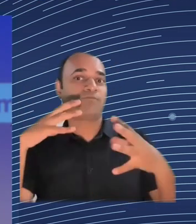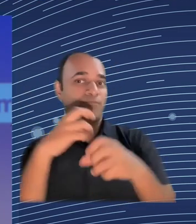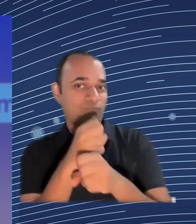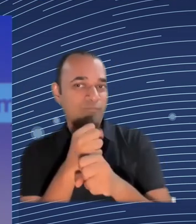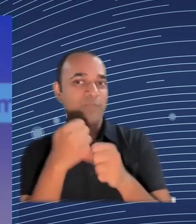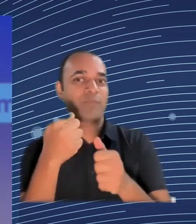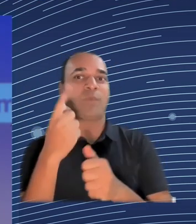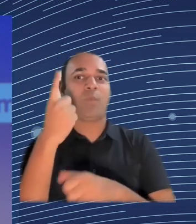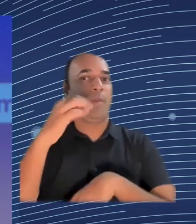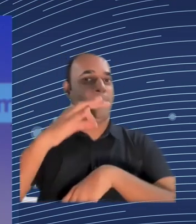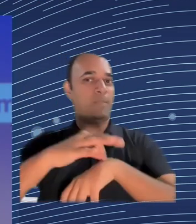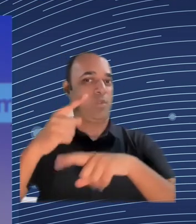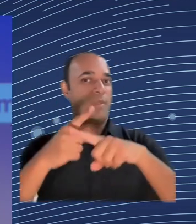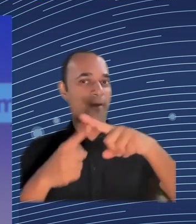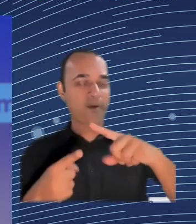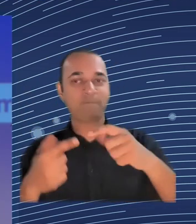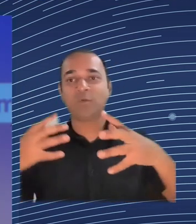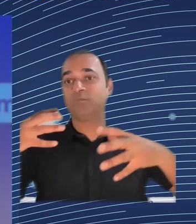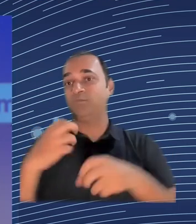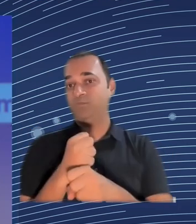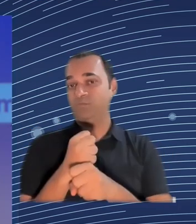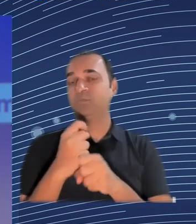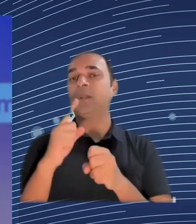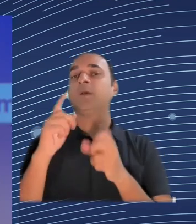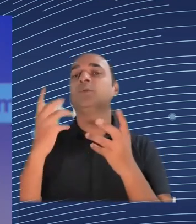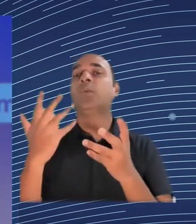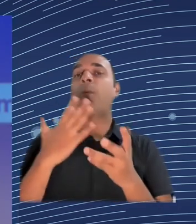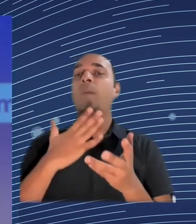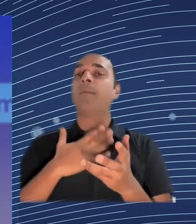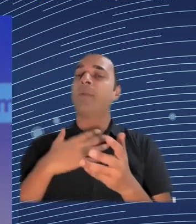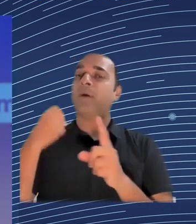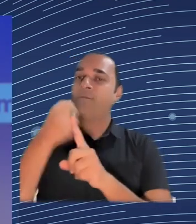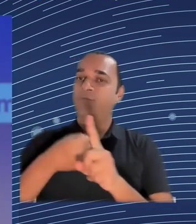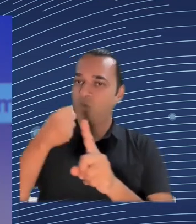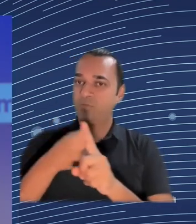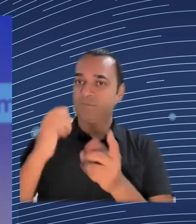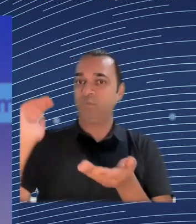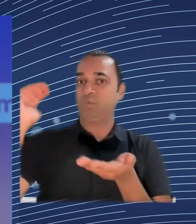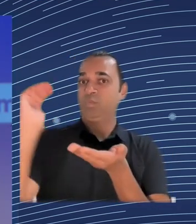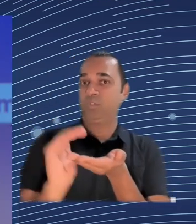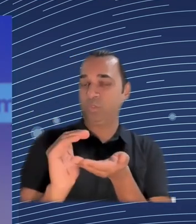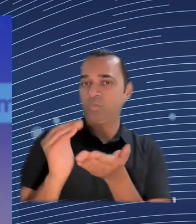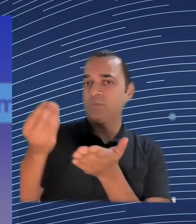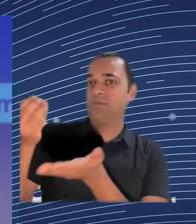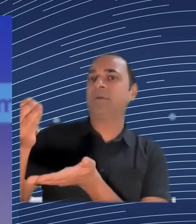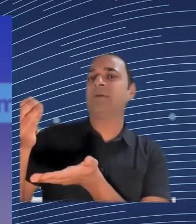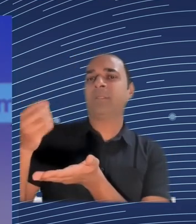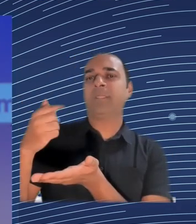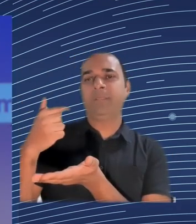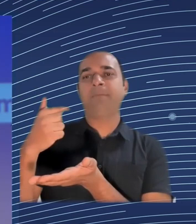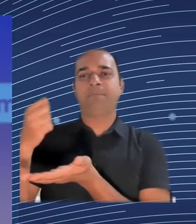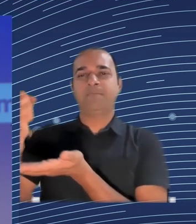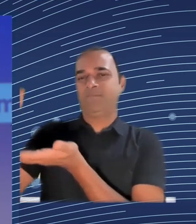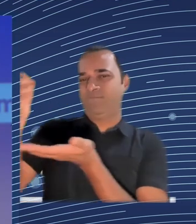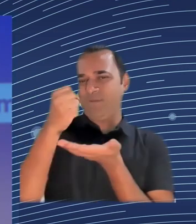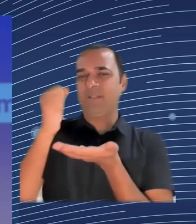a lot of money in the past has not been a sign of doing it more efficiently. We have had countries that have